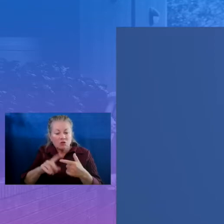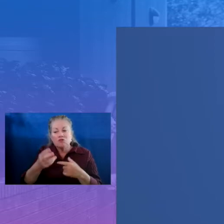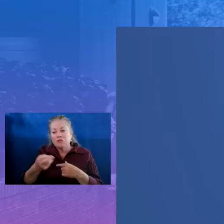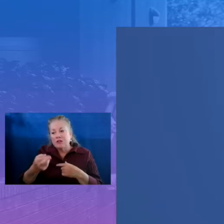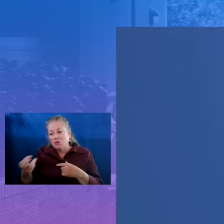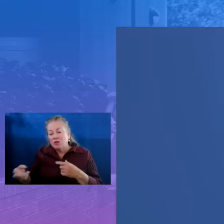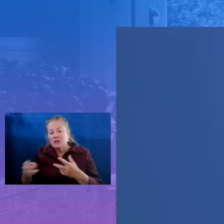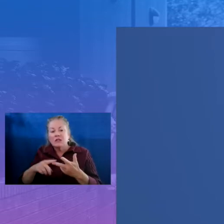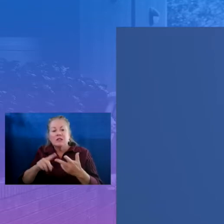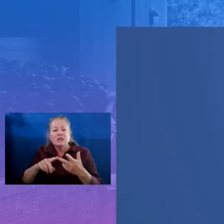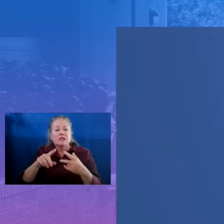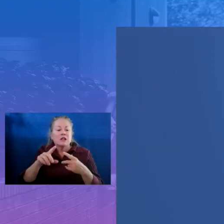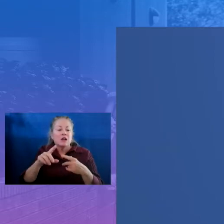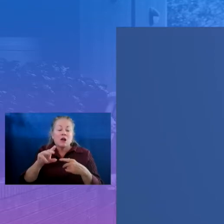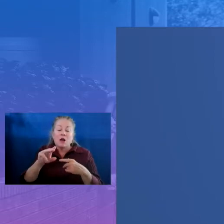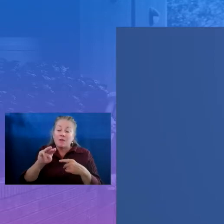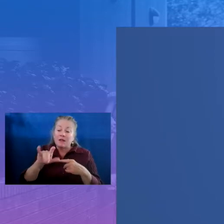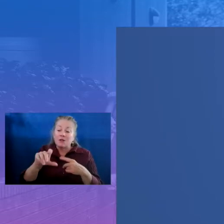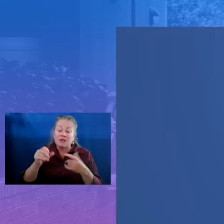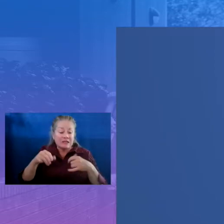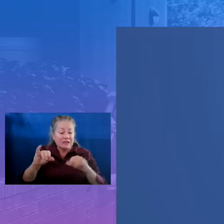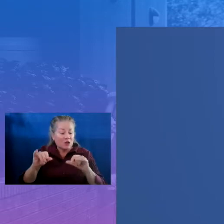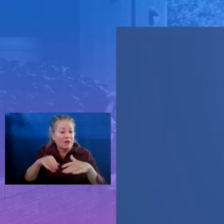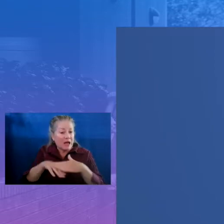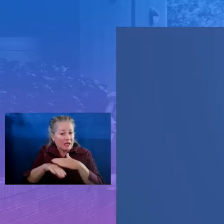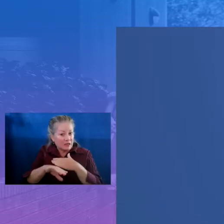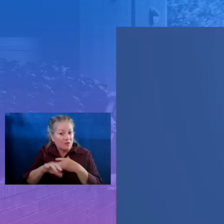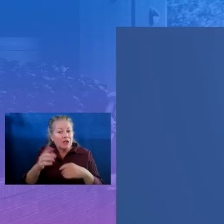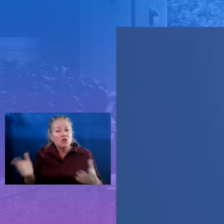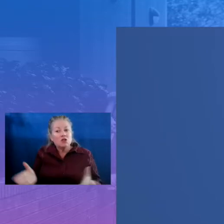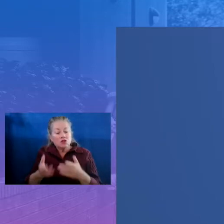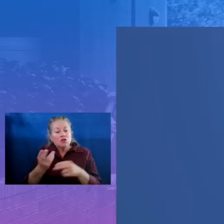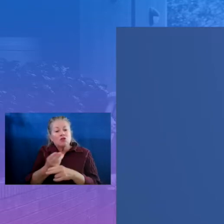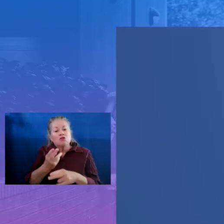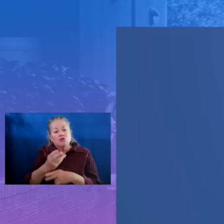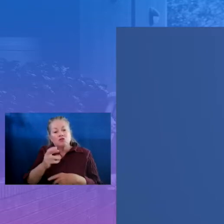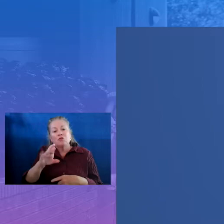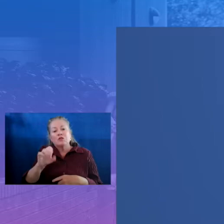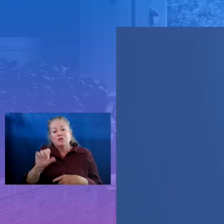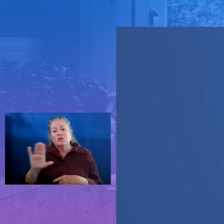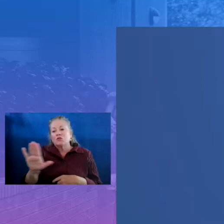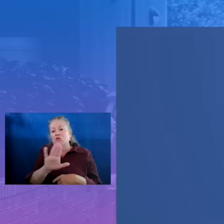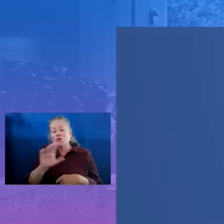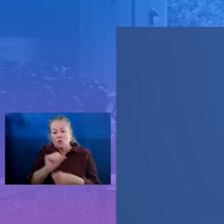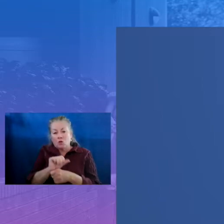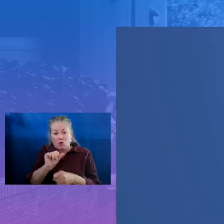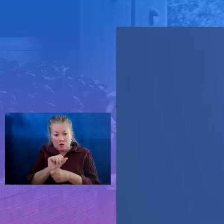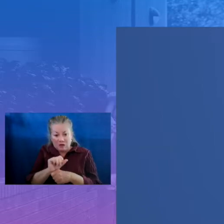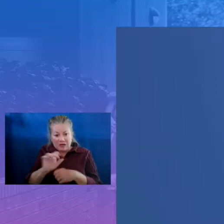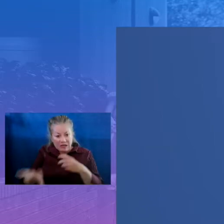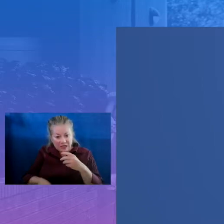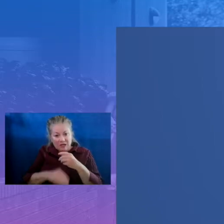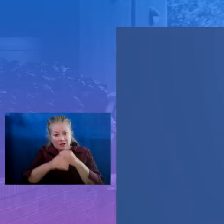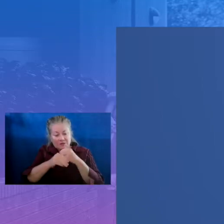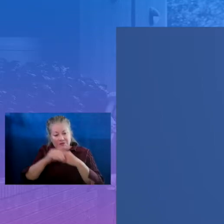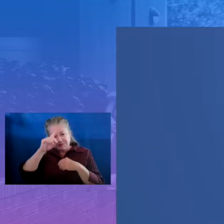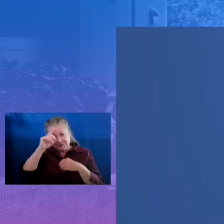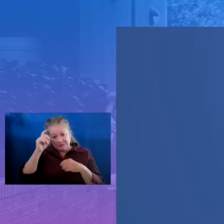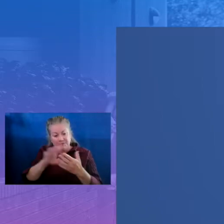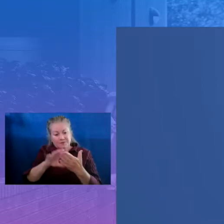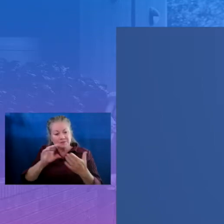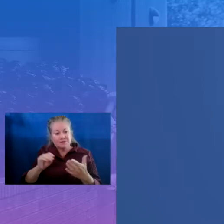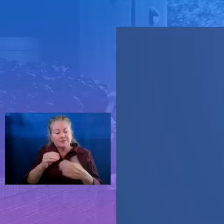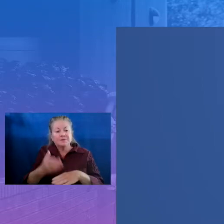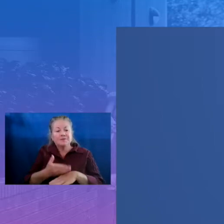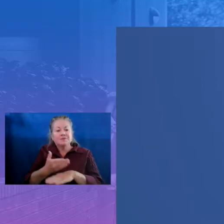accessed, and we encourage you to utilize these resources in your work. In addition to the Summer Learning and Enrichment Collaborative resources, the department